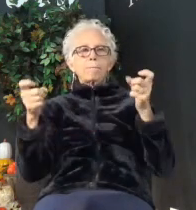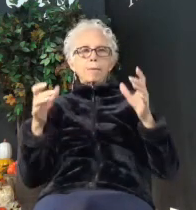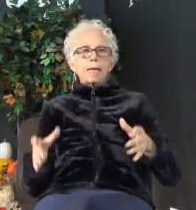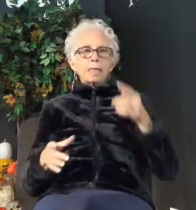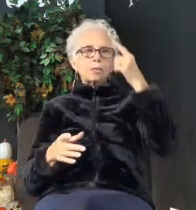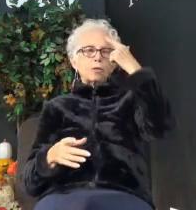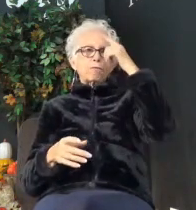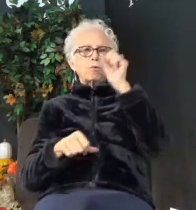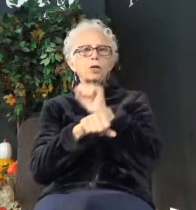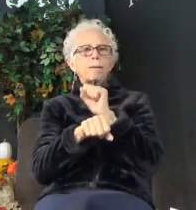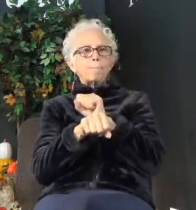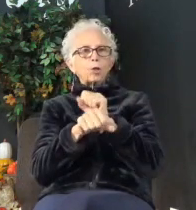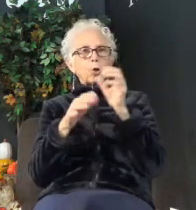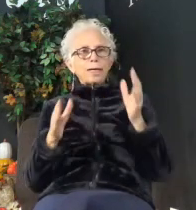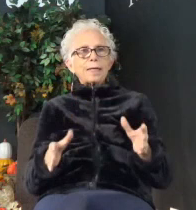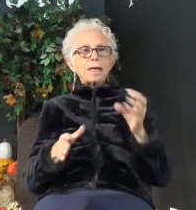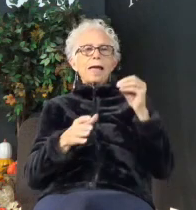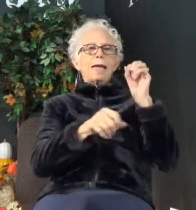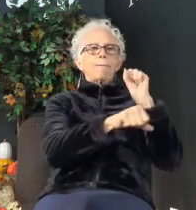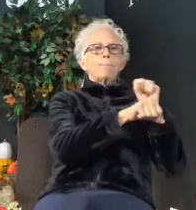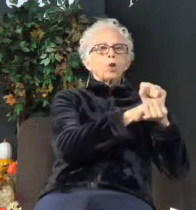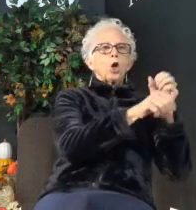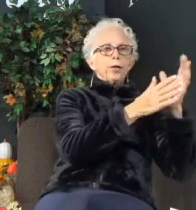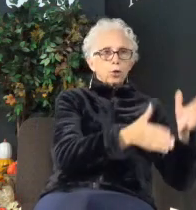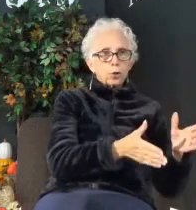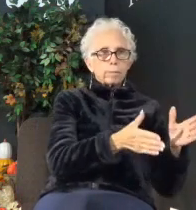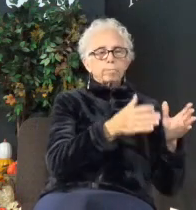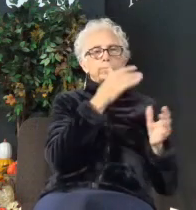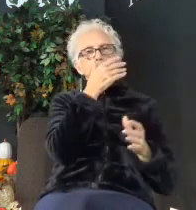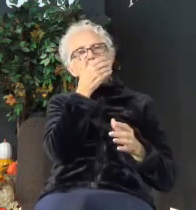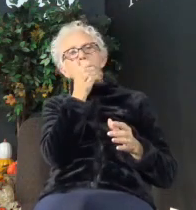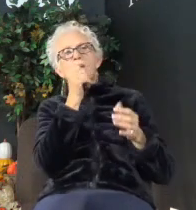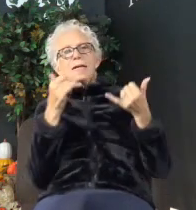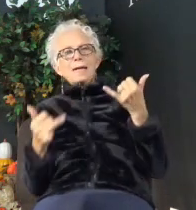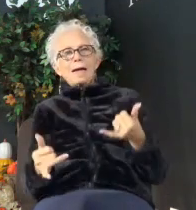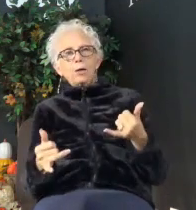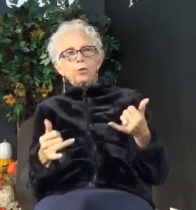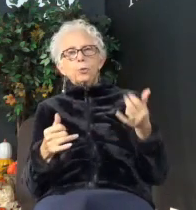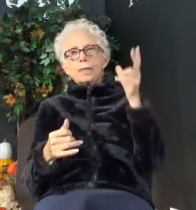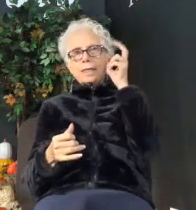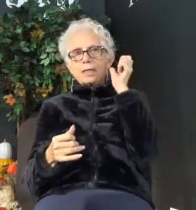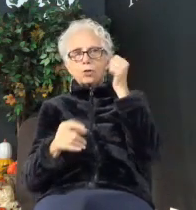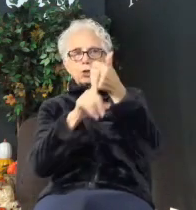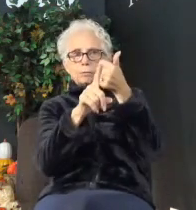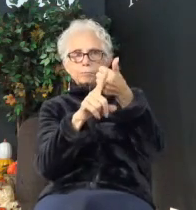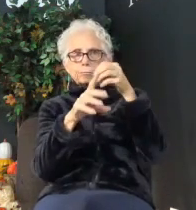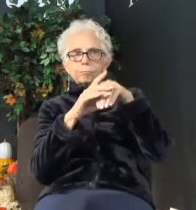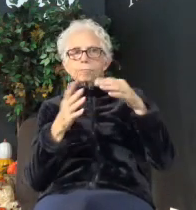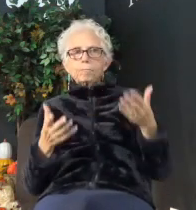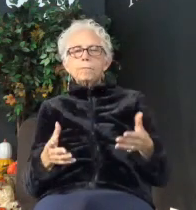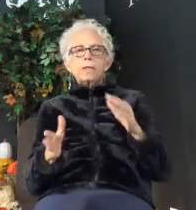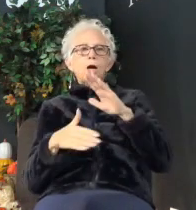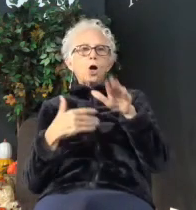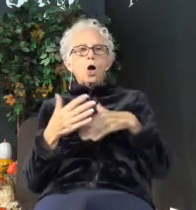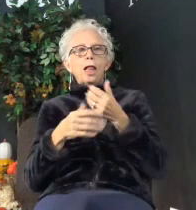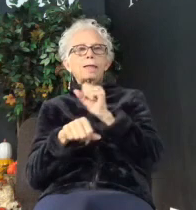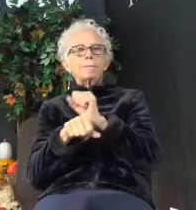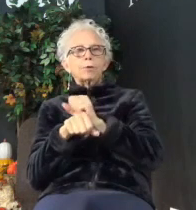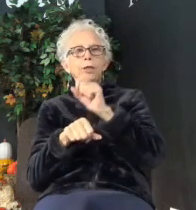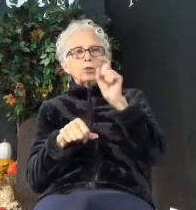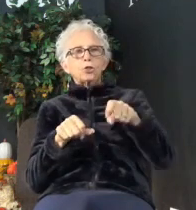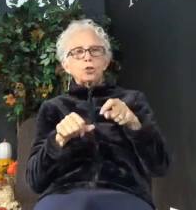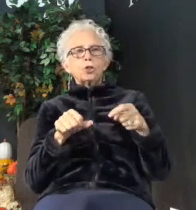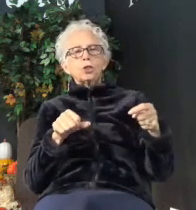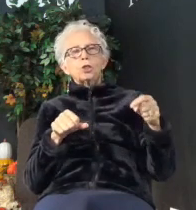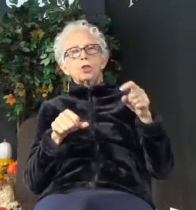employee, employer. So now you can hear yourself in this, okay? All employees should show full